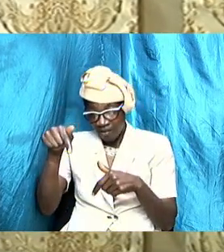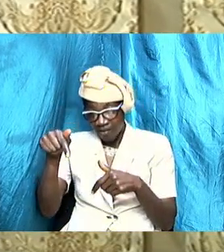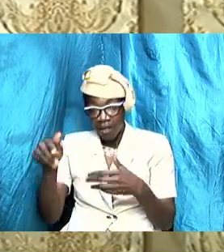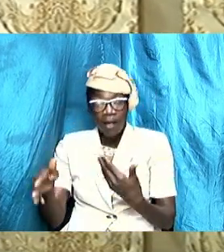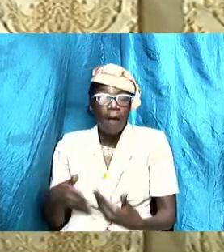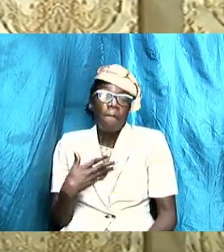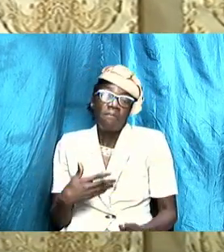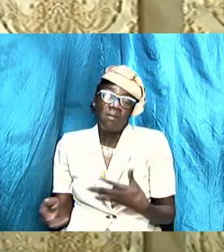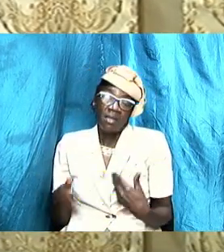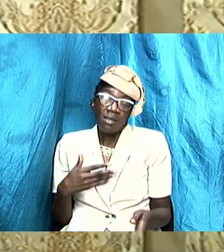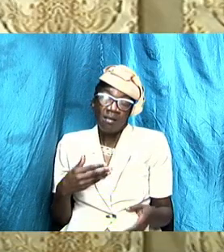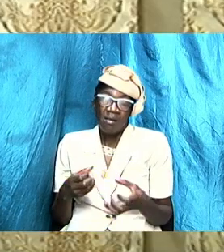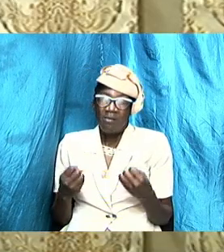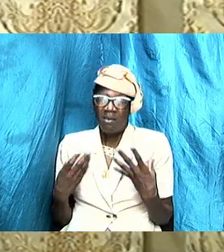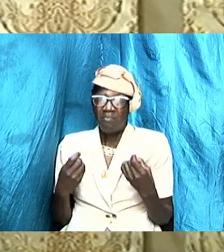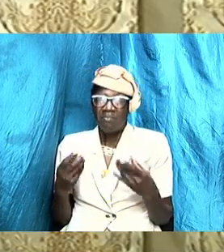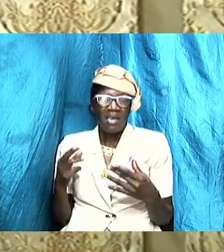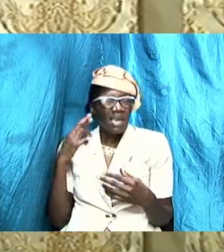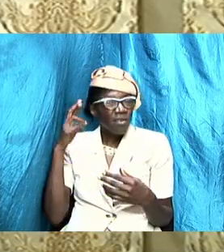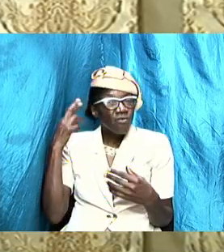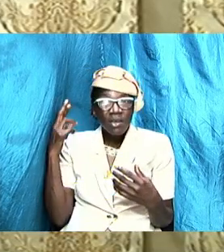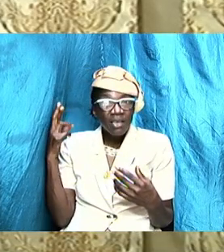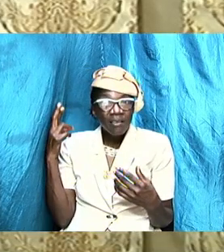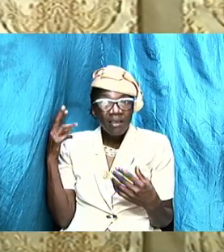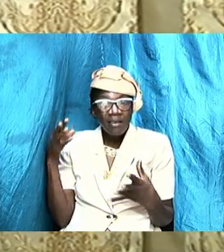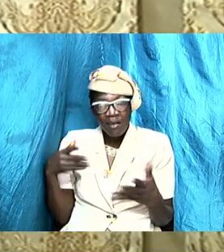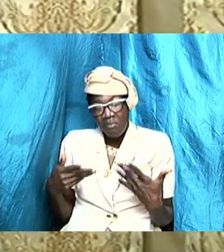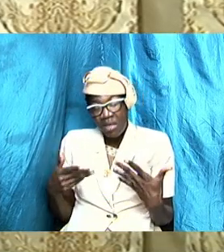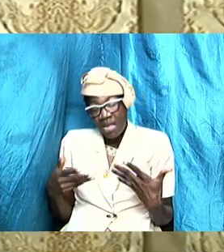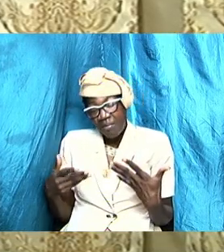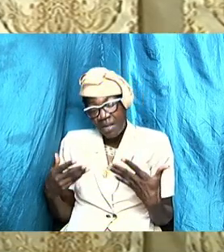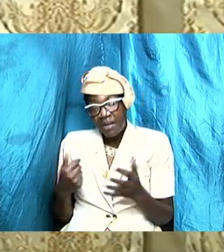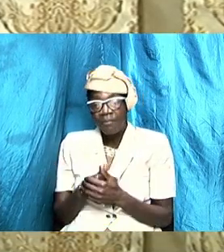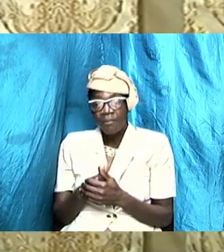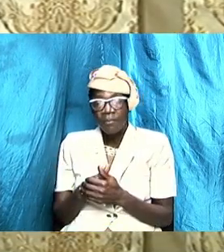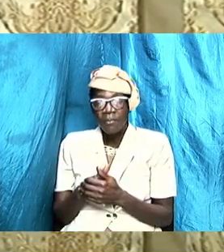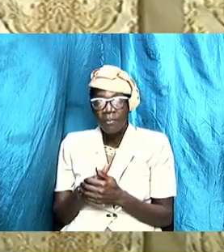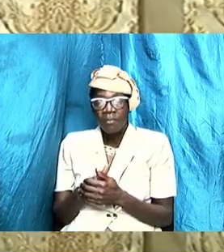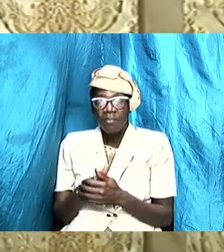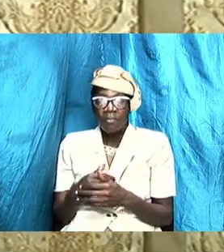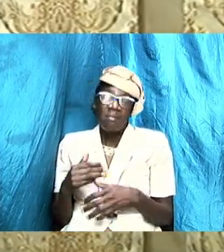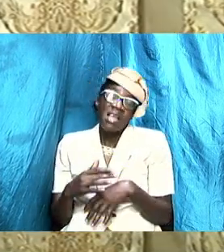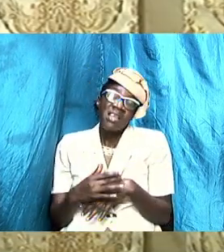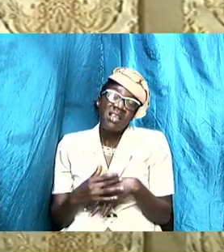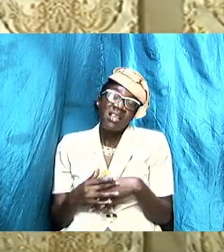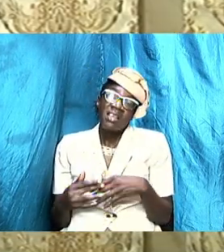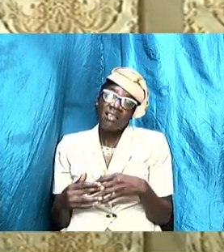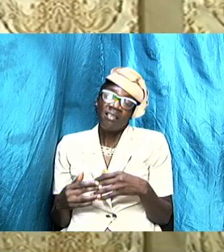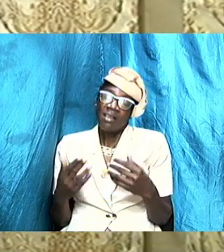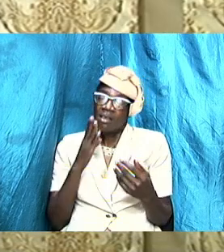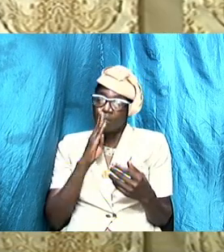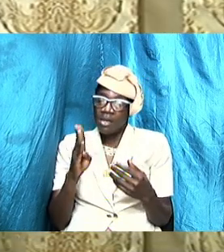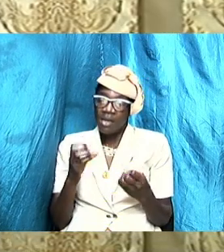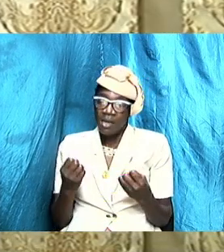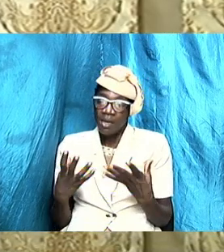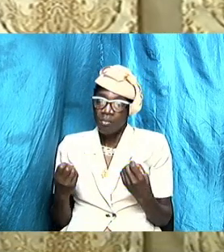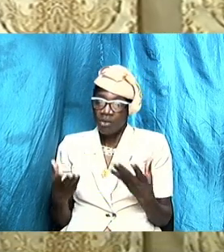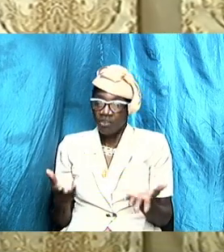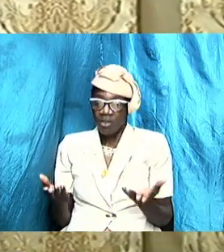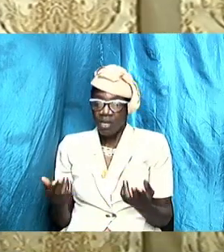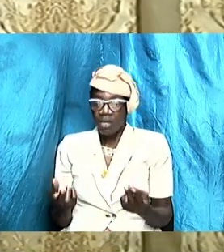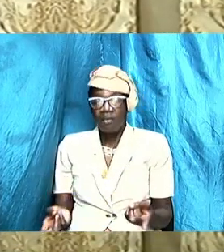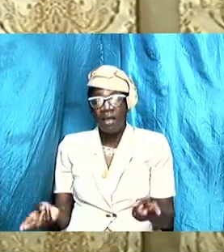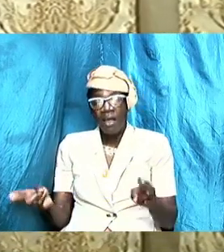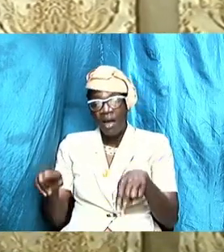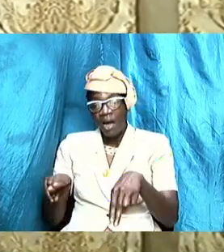for many reasons. A reason could simply and easily be that a lot of things have been happening